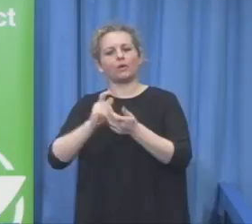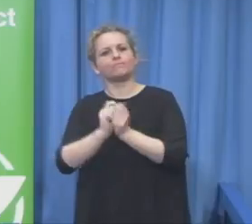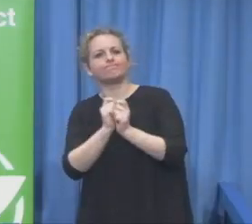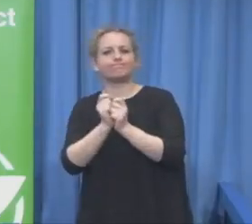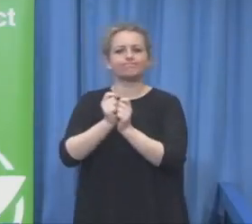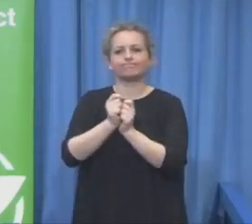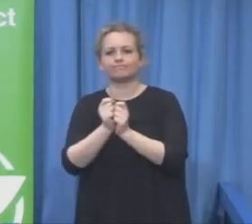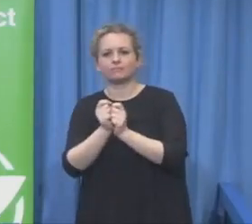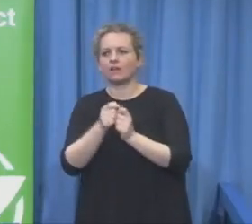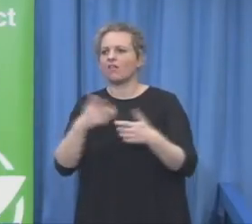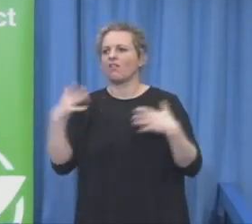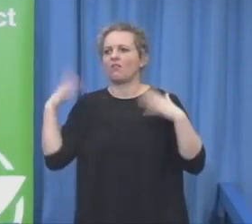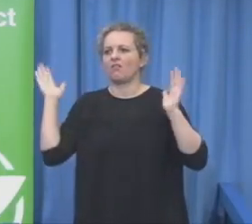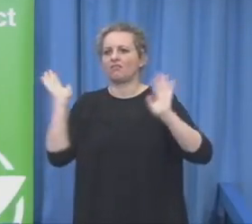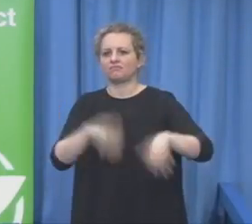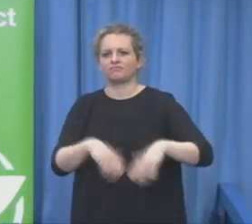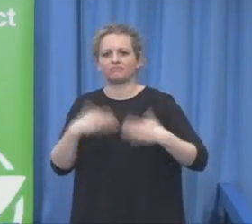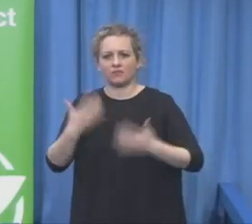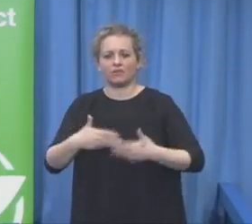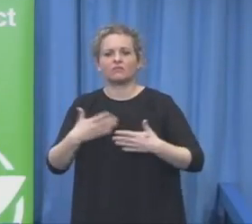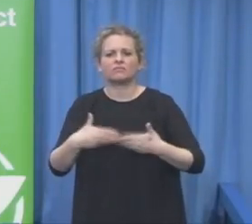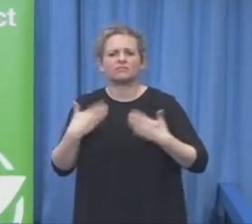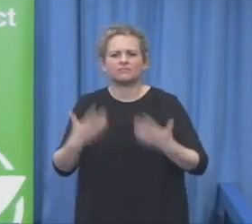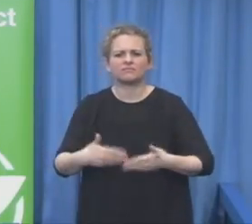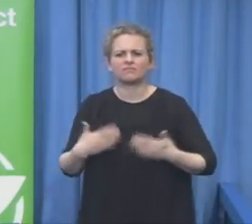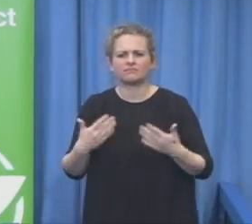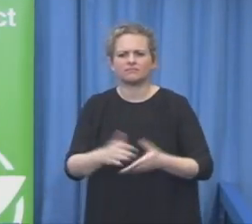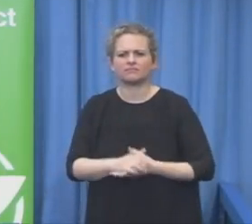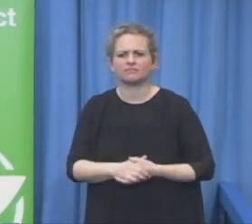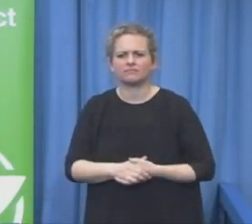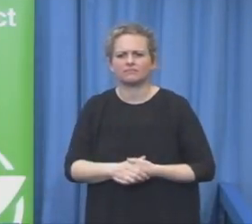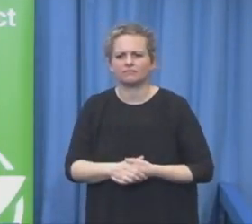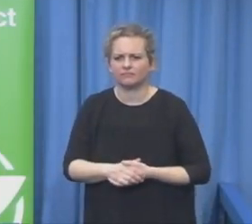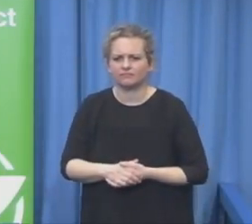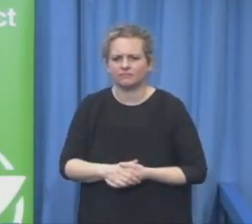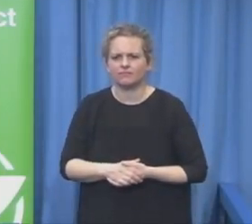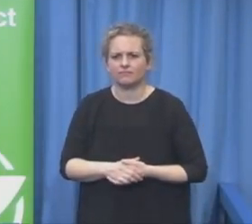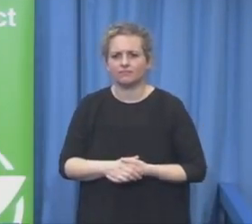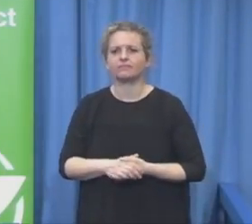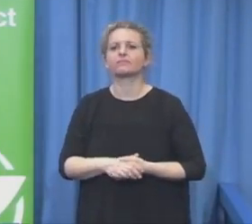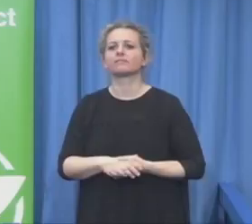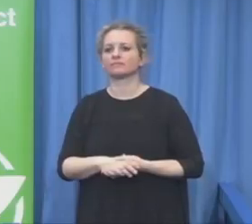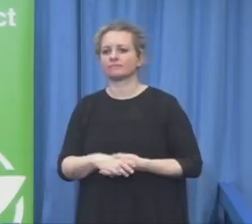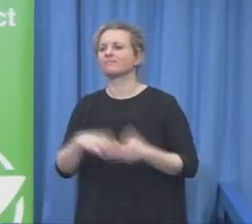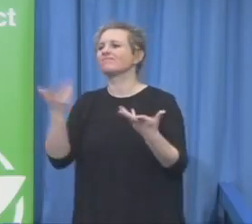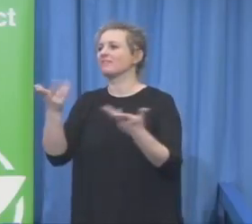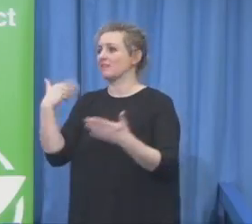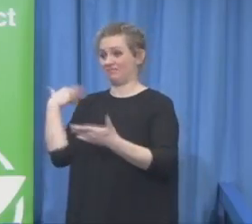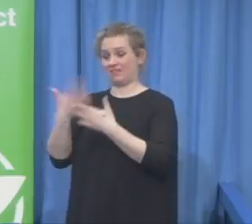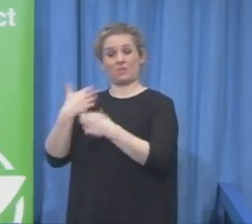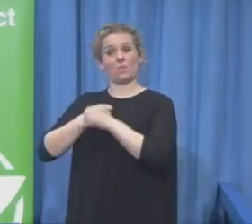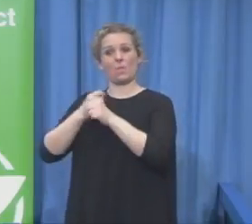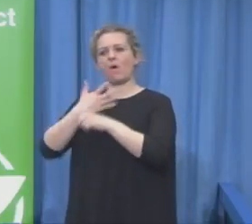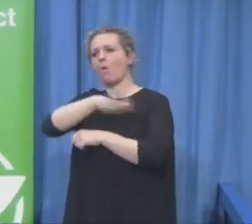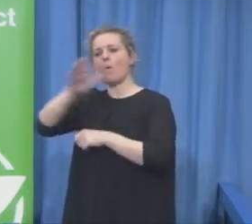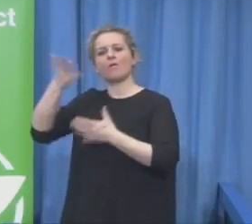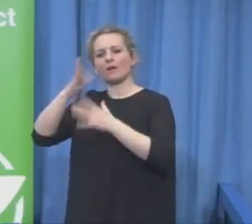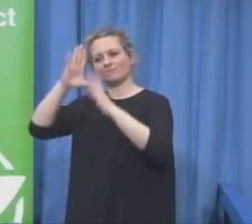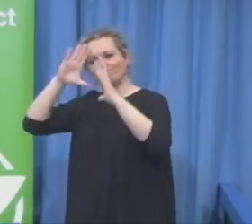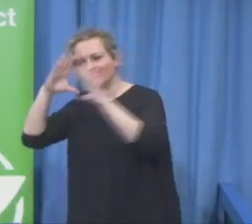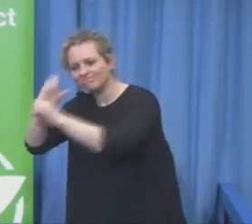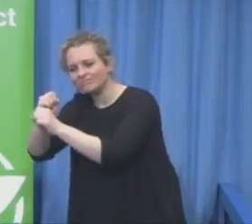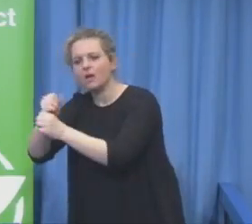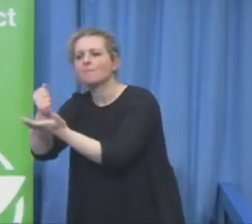rehabilitation program. So this is something very, very new and this is also something we think it is very important to